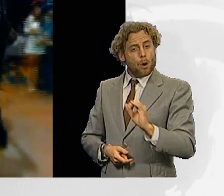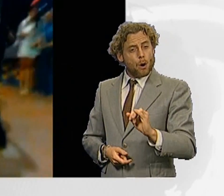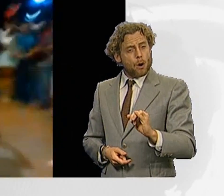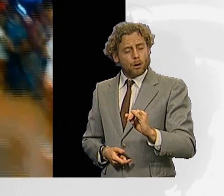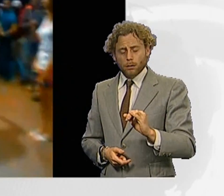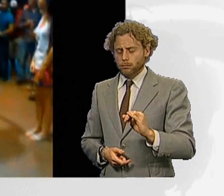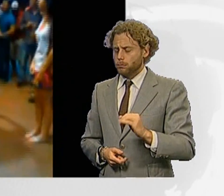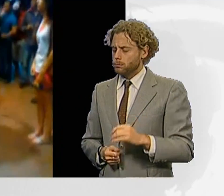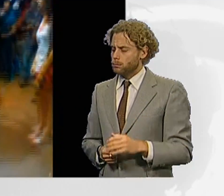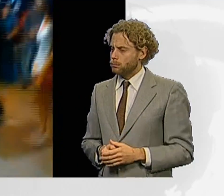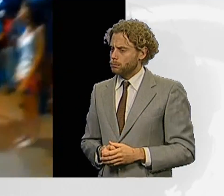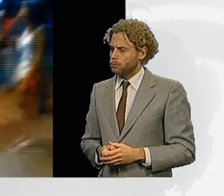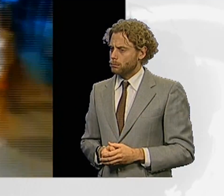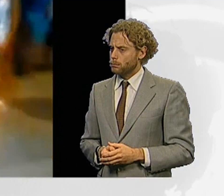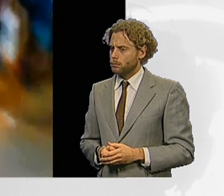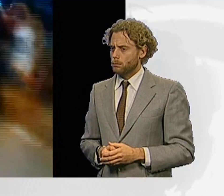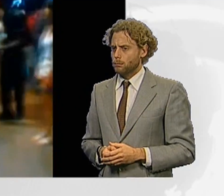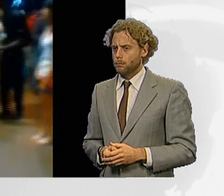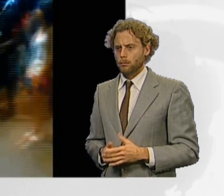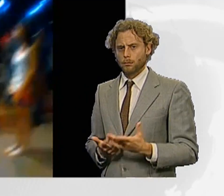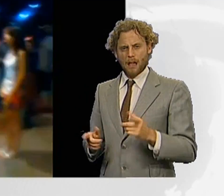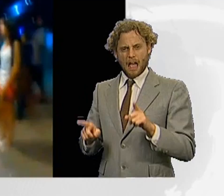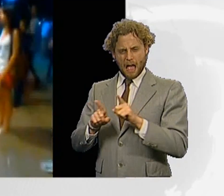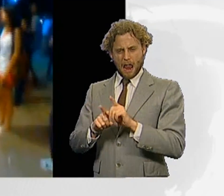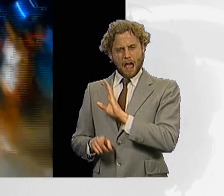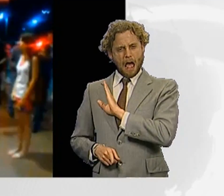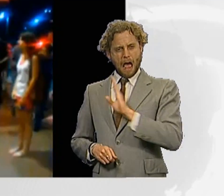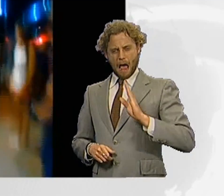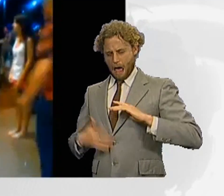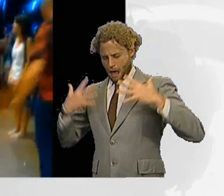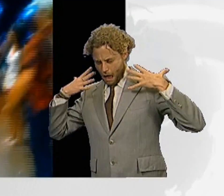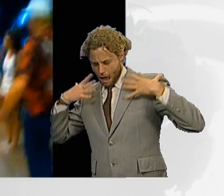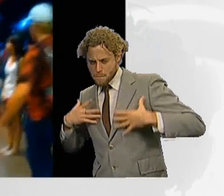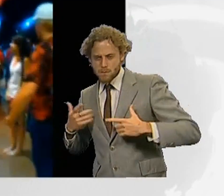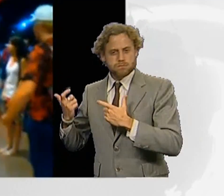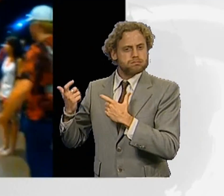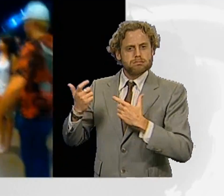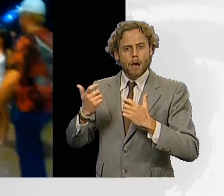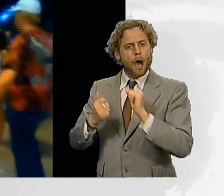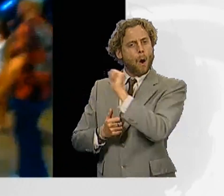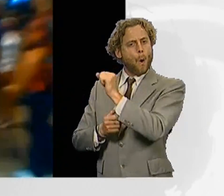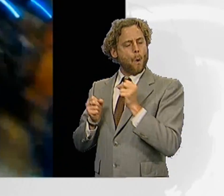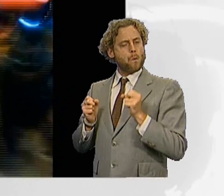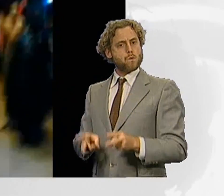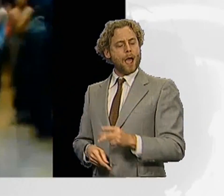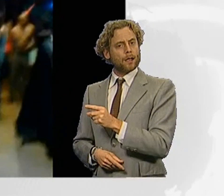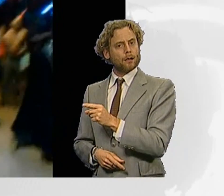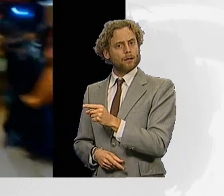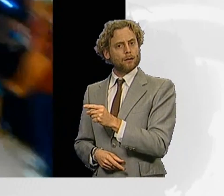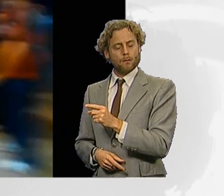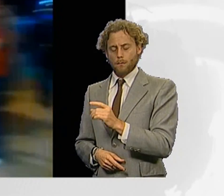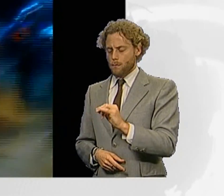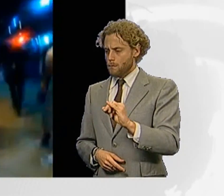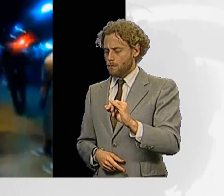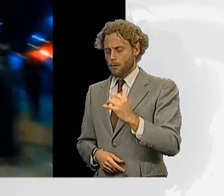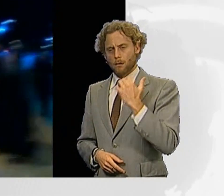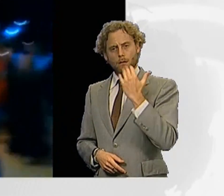military weapon, this military style, and very bad.